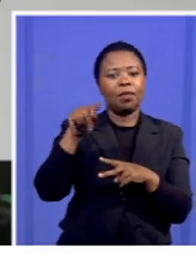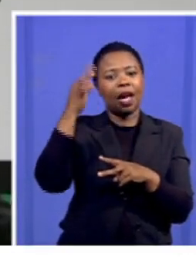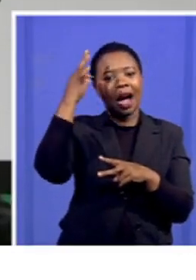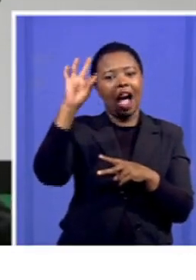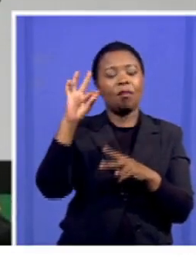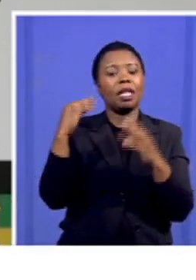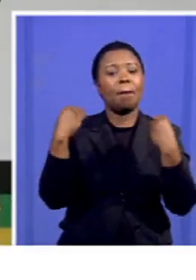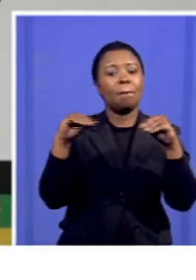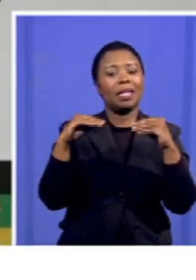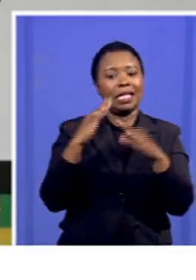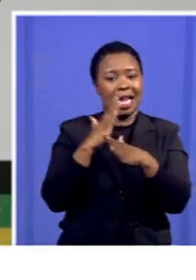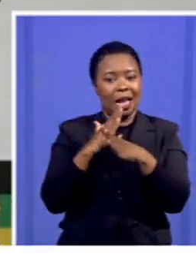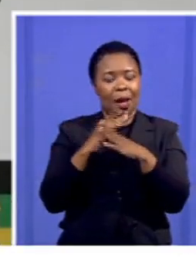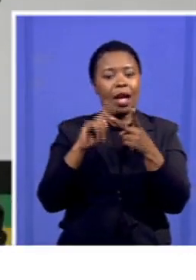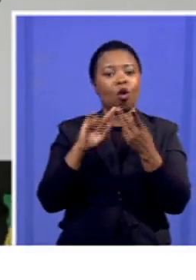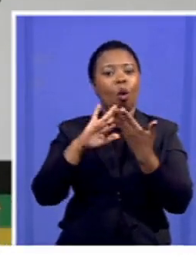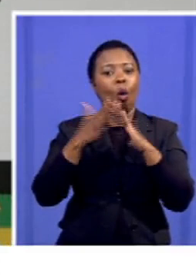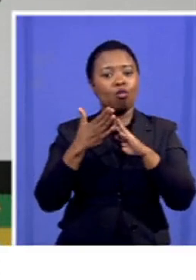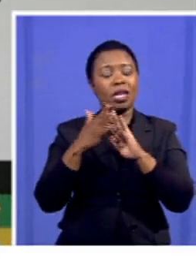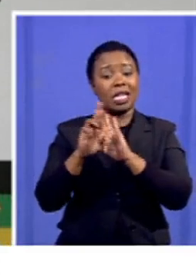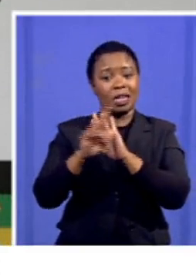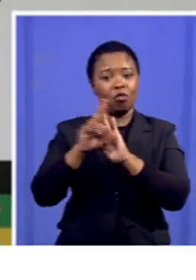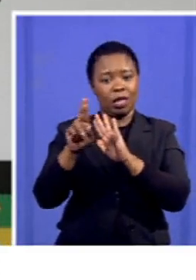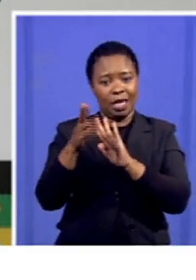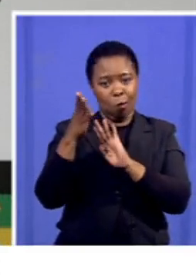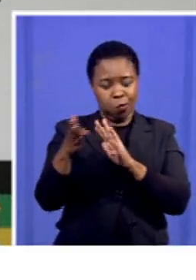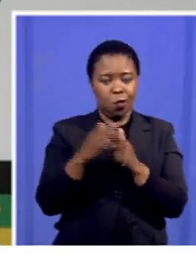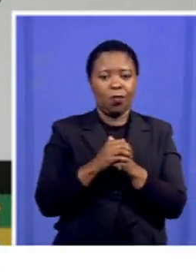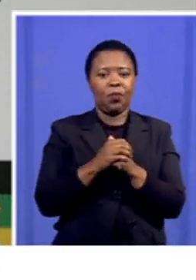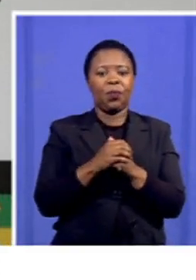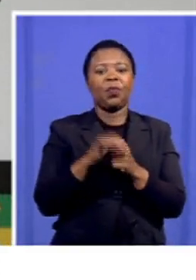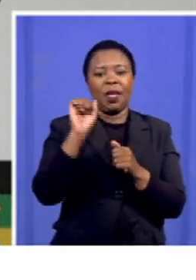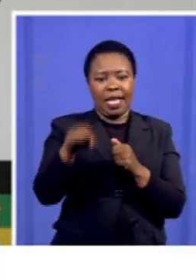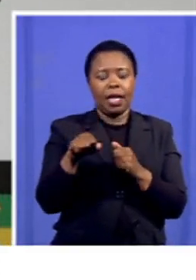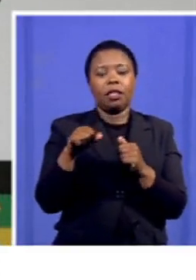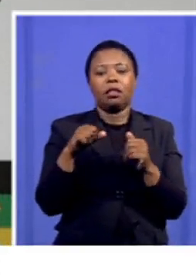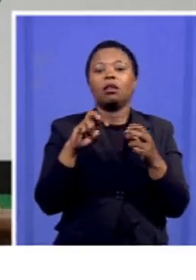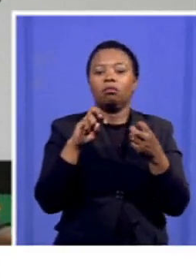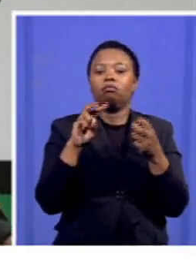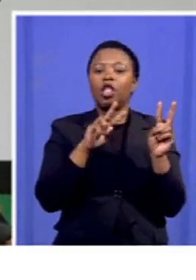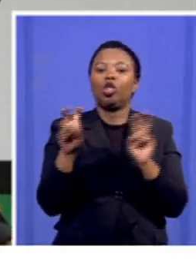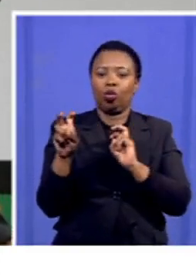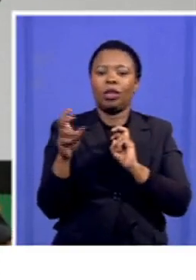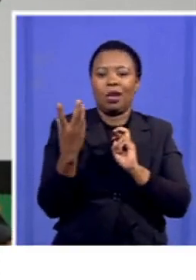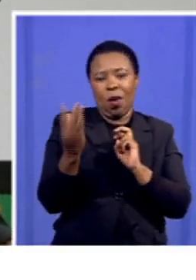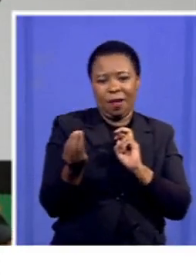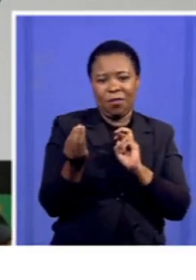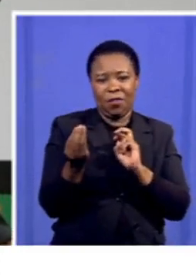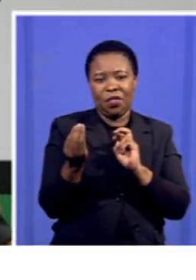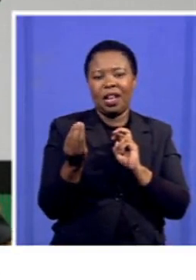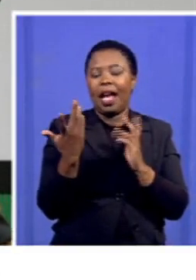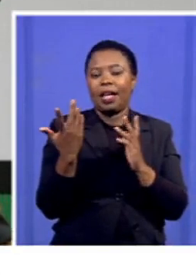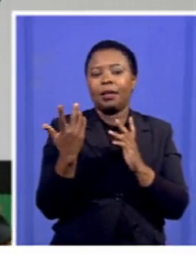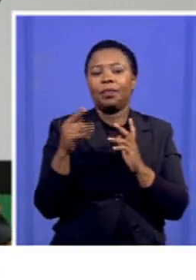labour and community representatives. I must say that there were issues that some which led to now the re-working